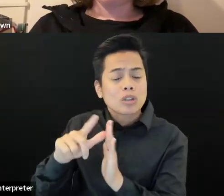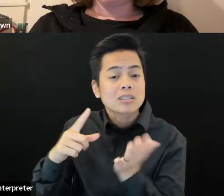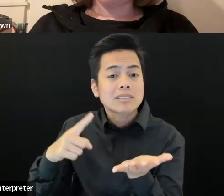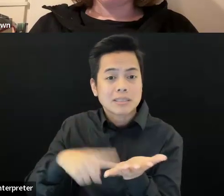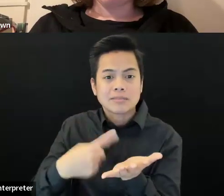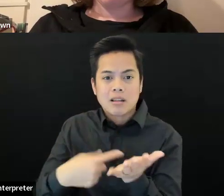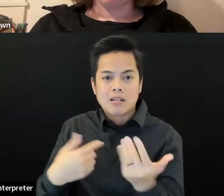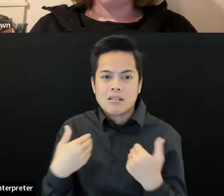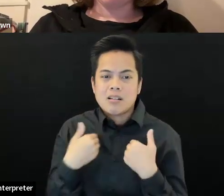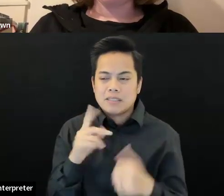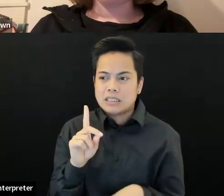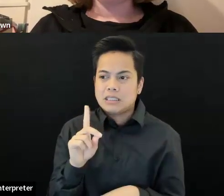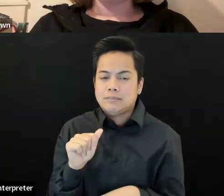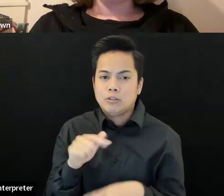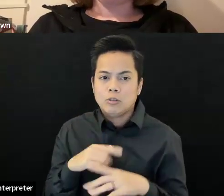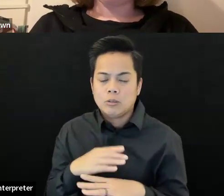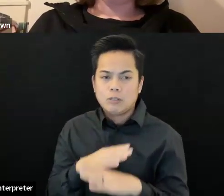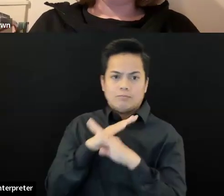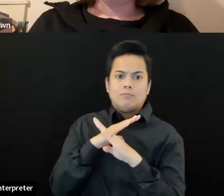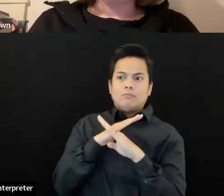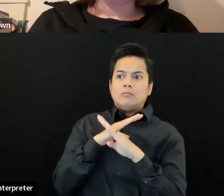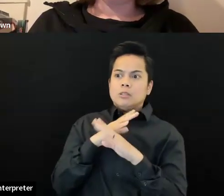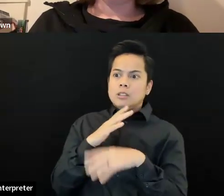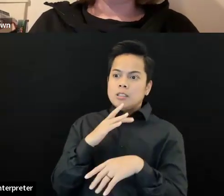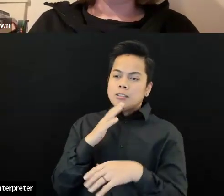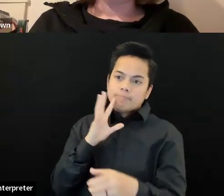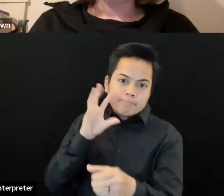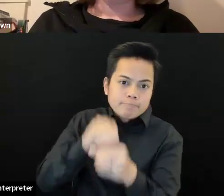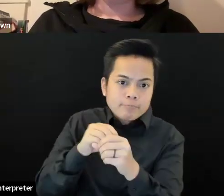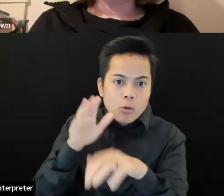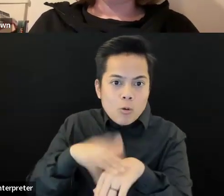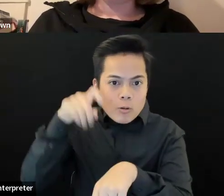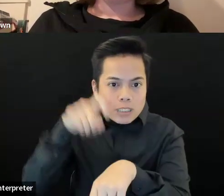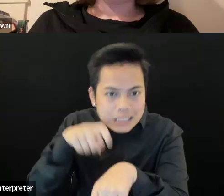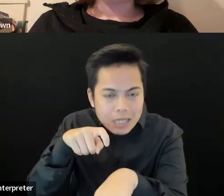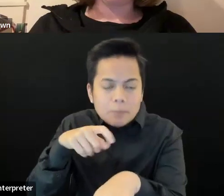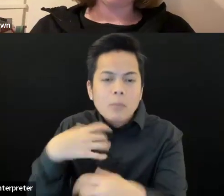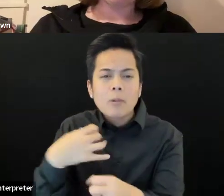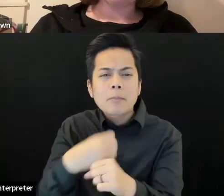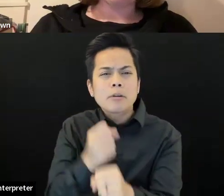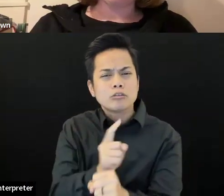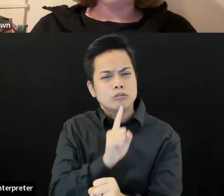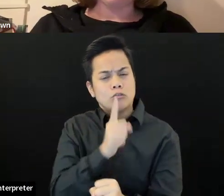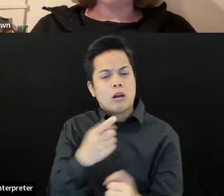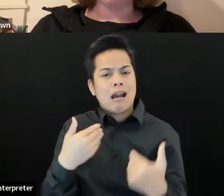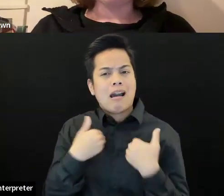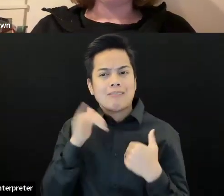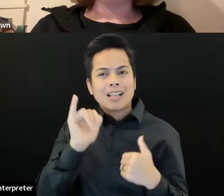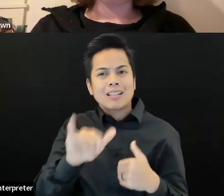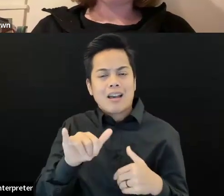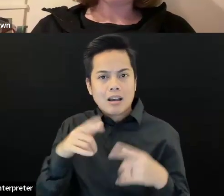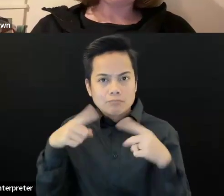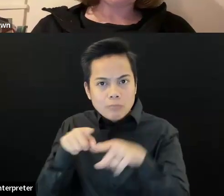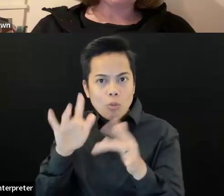the majority of the stuff that we do to, um, be sharing it on YouTube afterwards. Um,